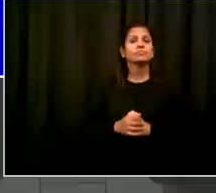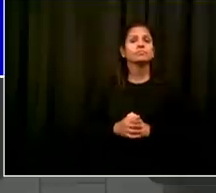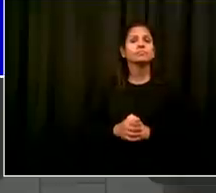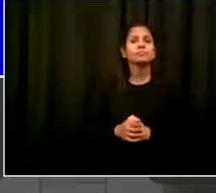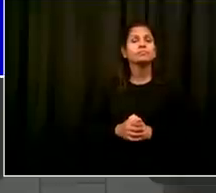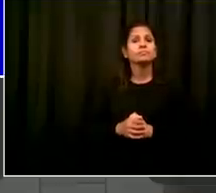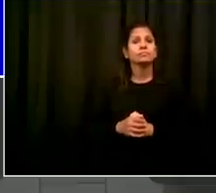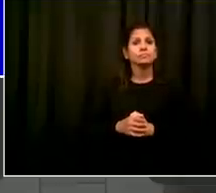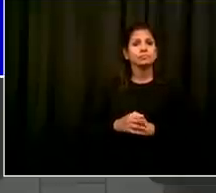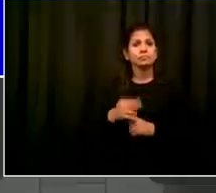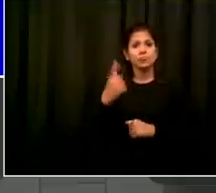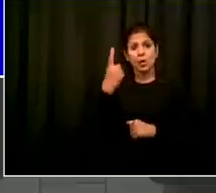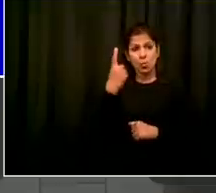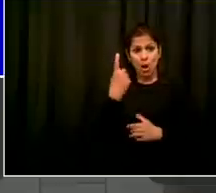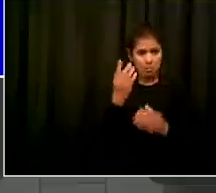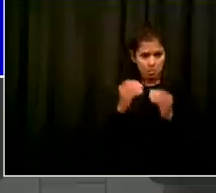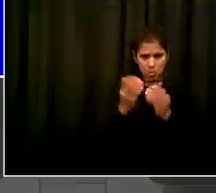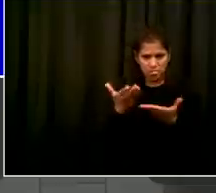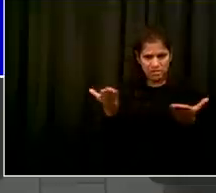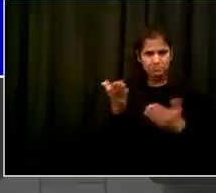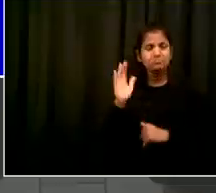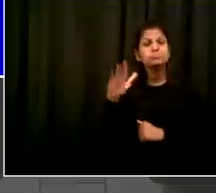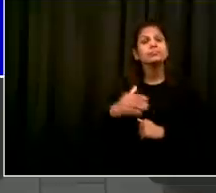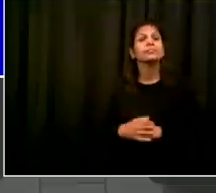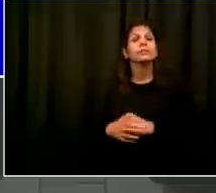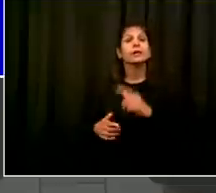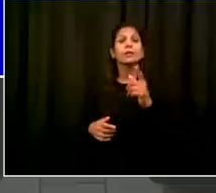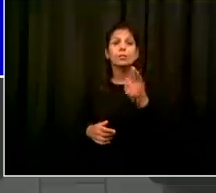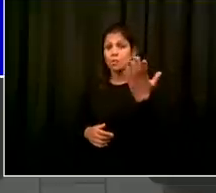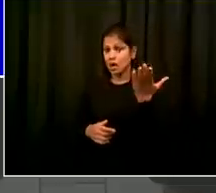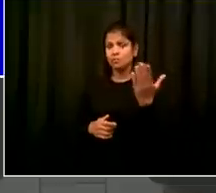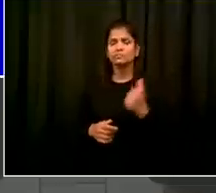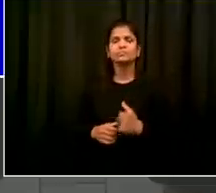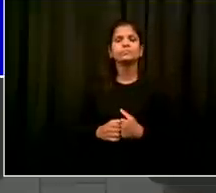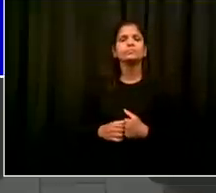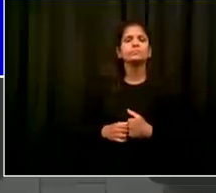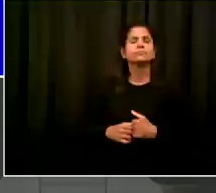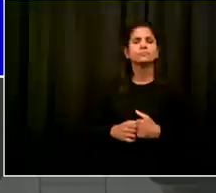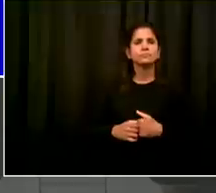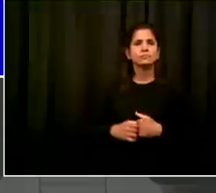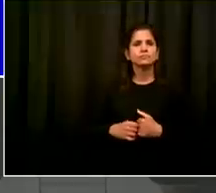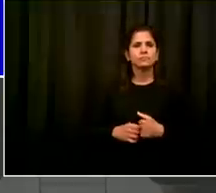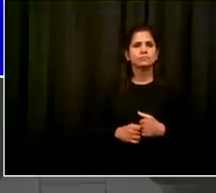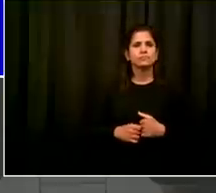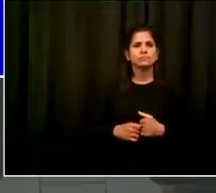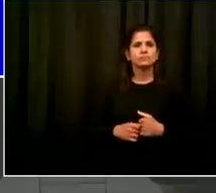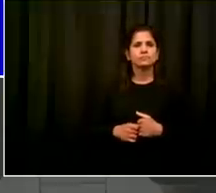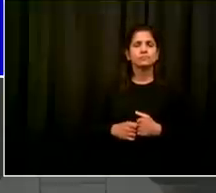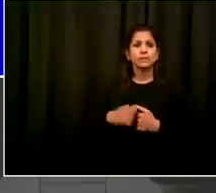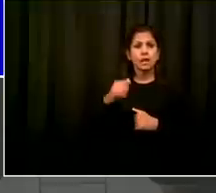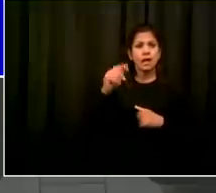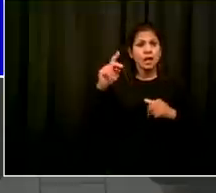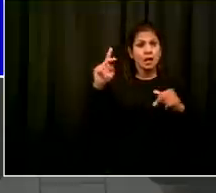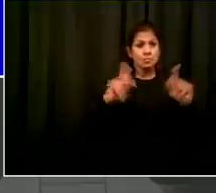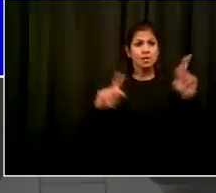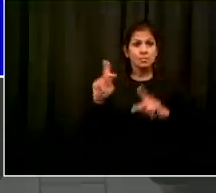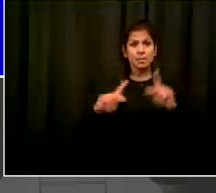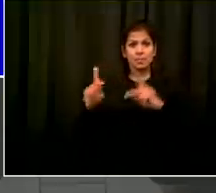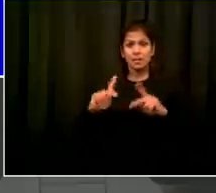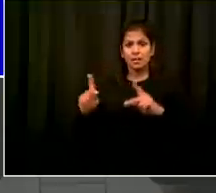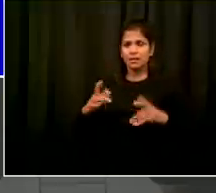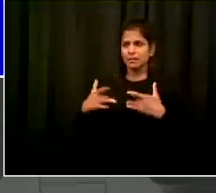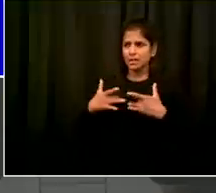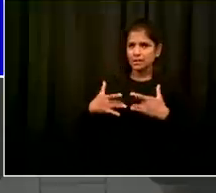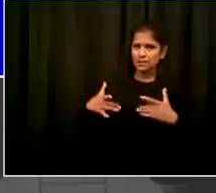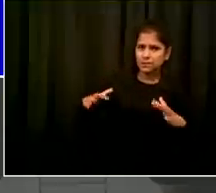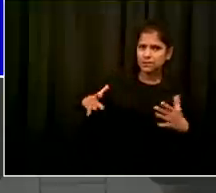so much talk to so many people feeling pain feeling loss deep loss because